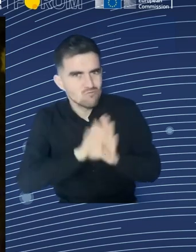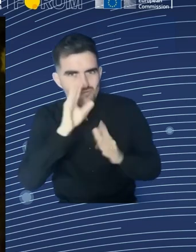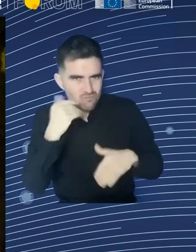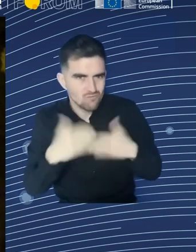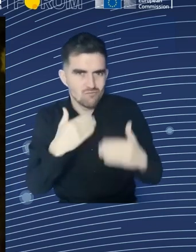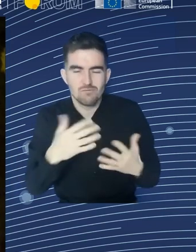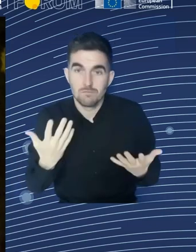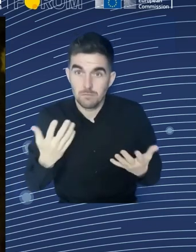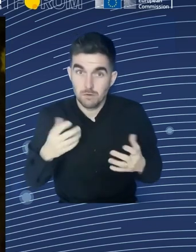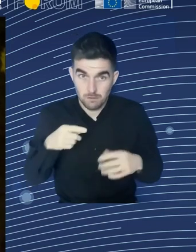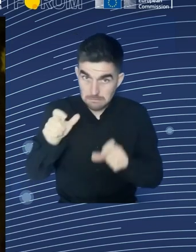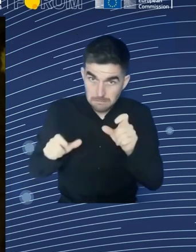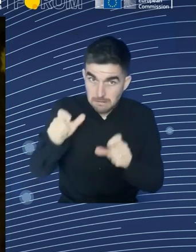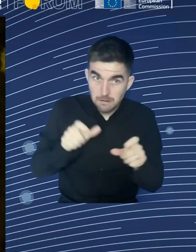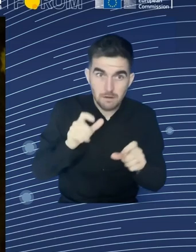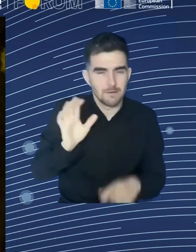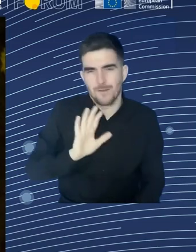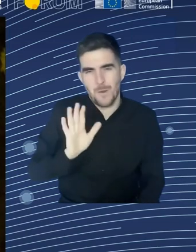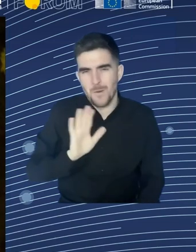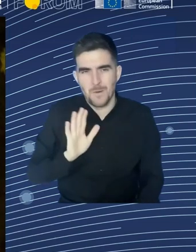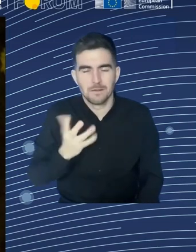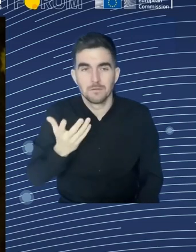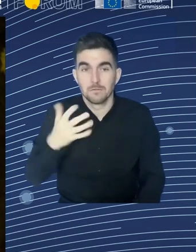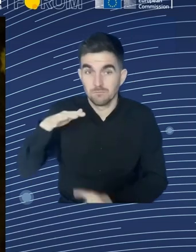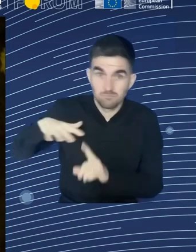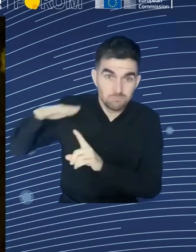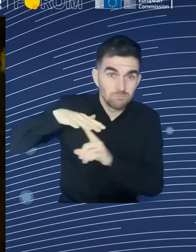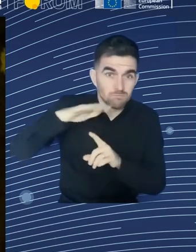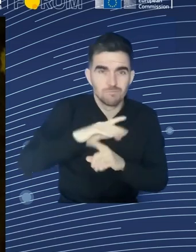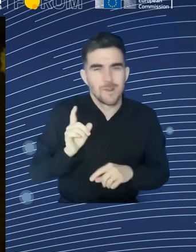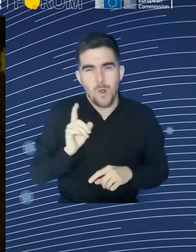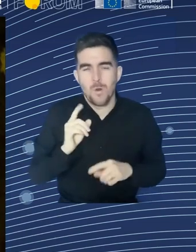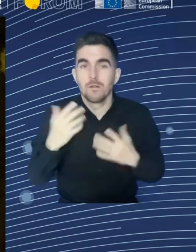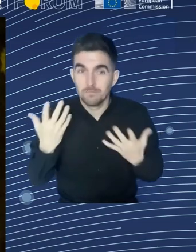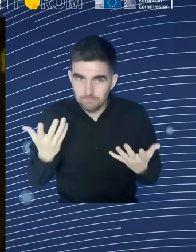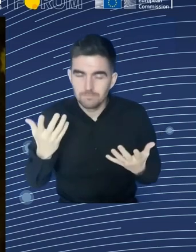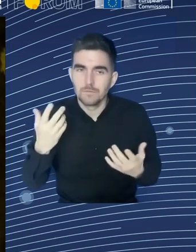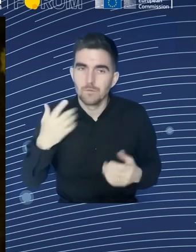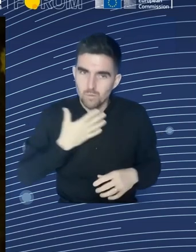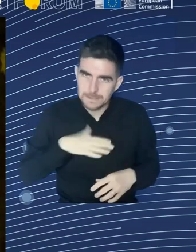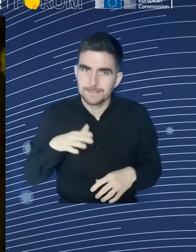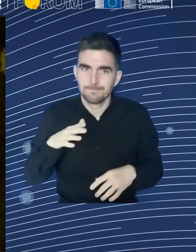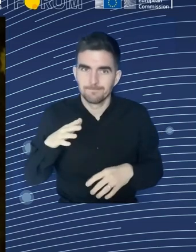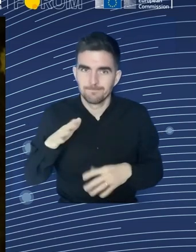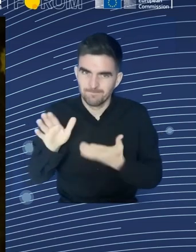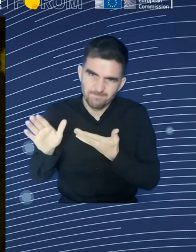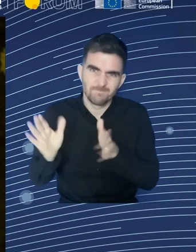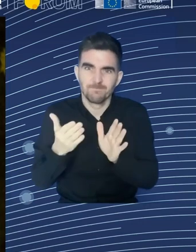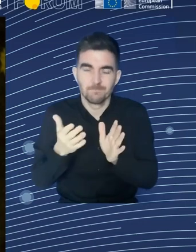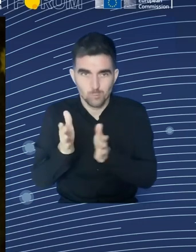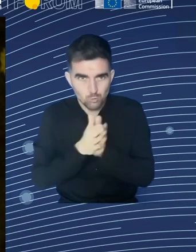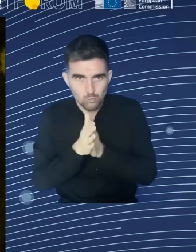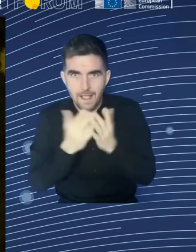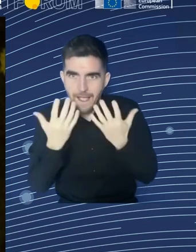also an opportunity for green entrepreneurship and here proper programs could be very